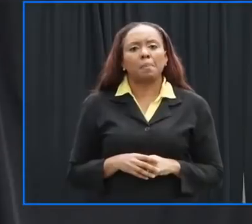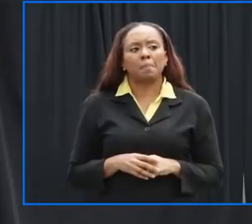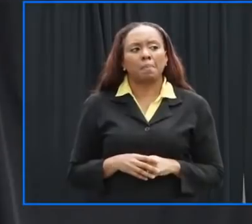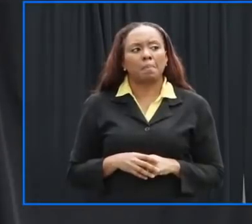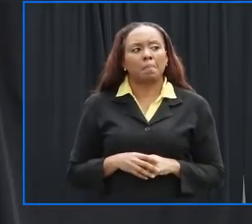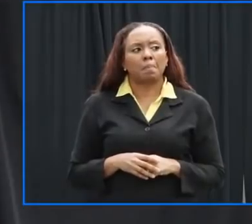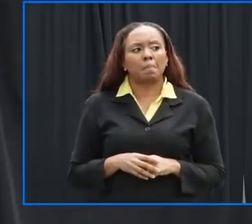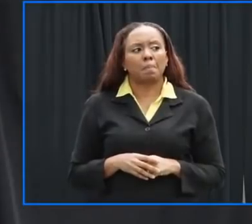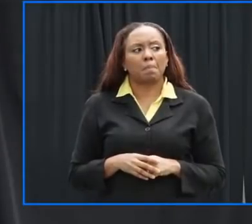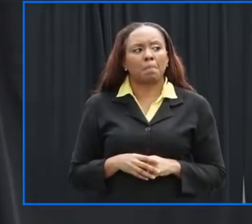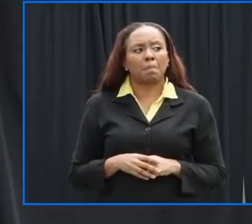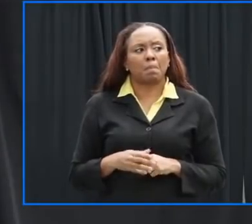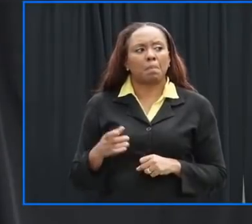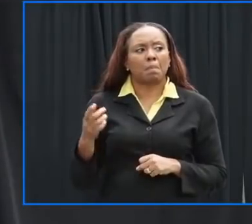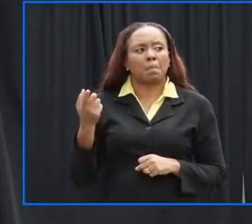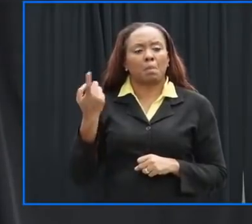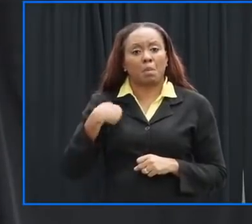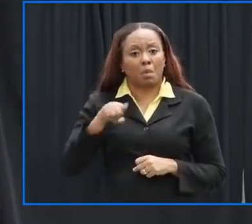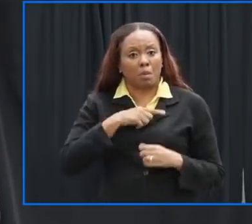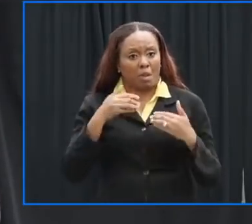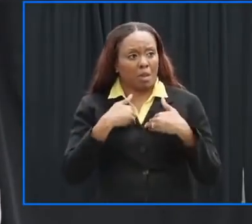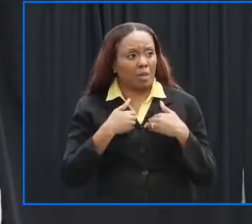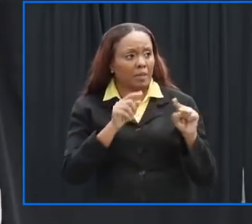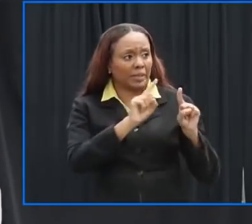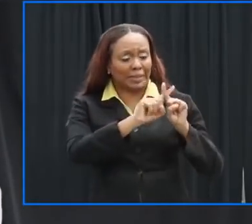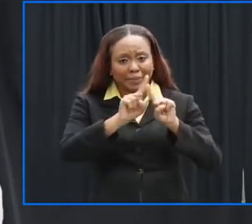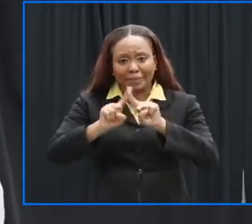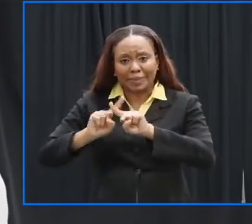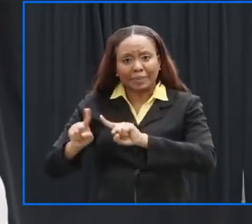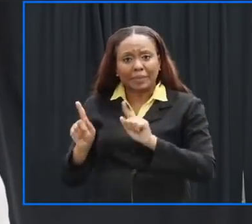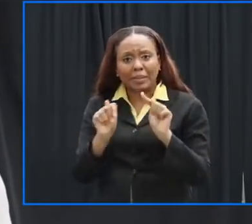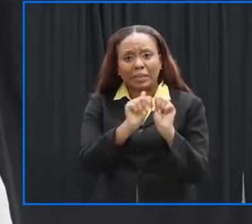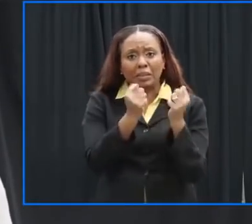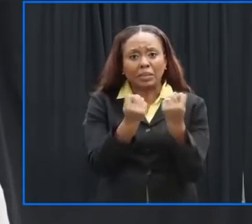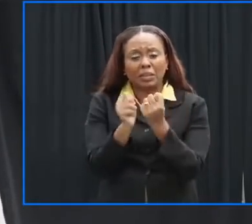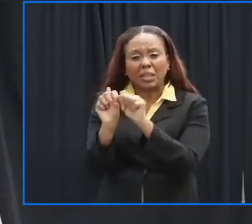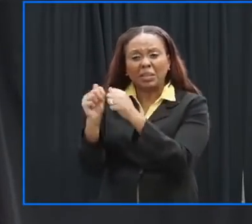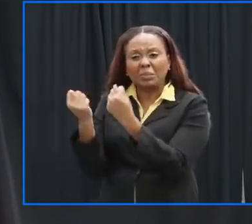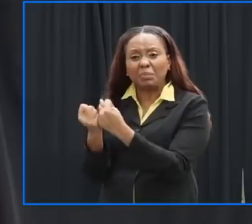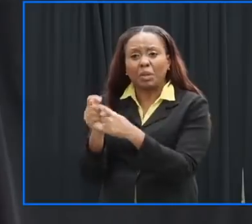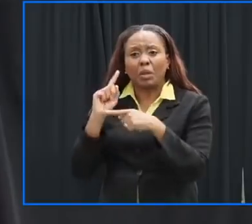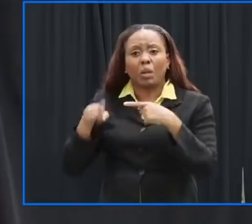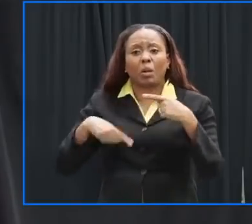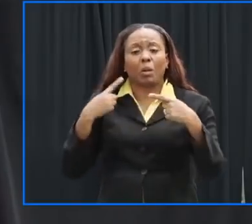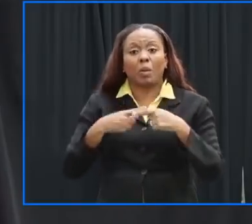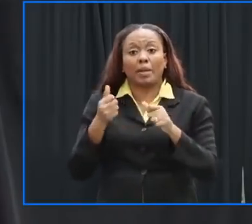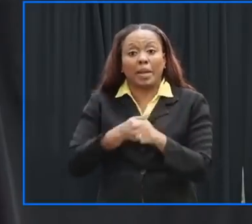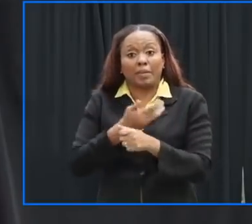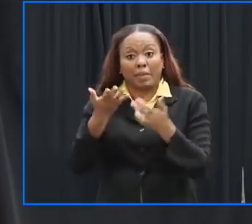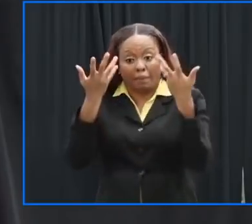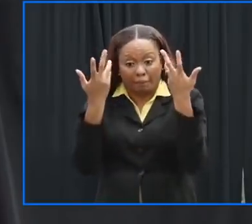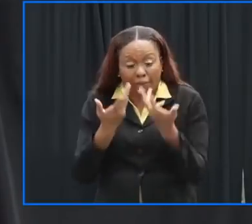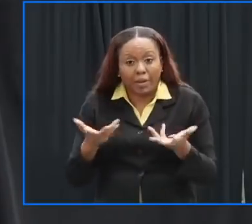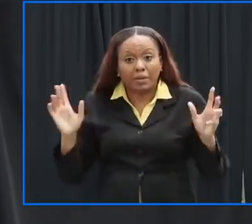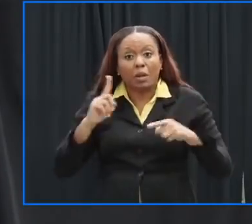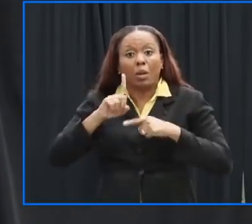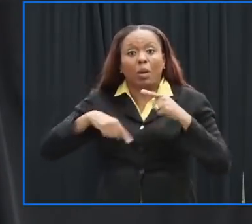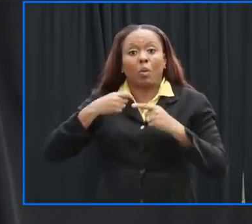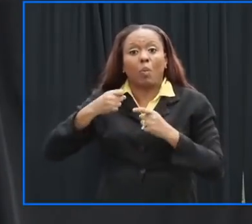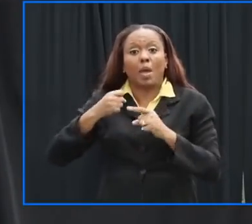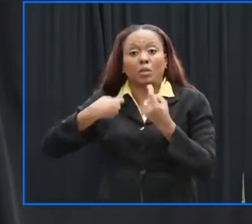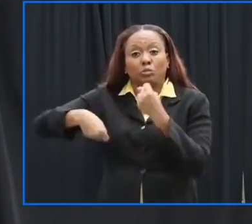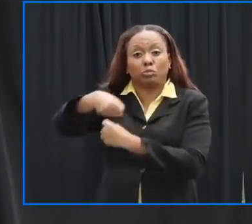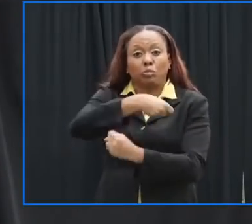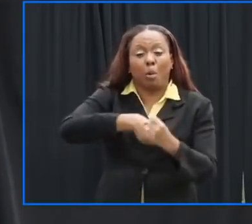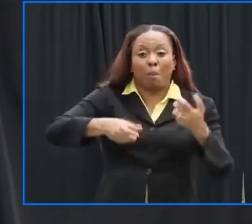the our teams are on standby to ensure that when the all clear is given or if we have to go out during the